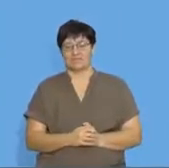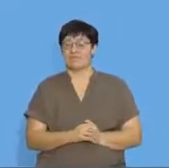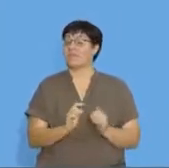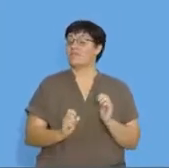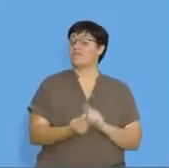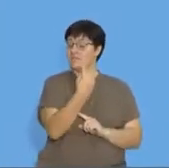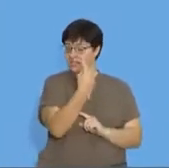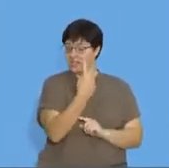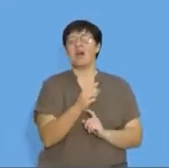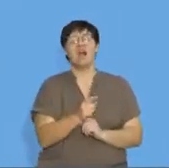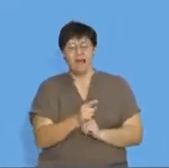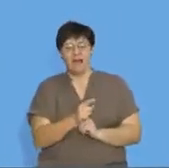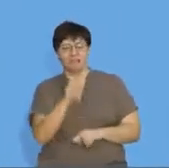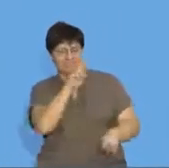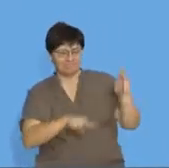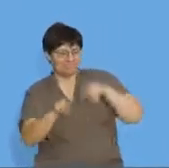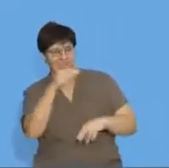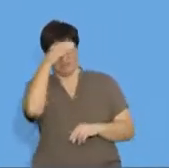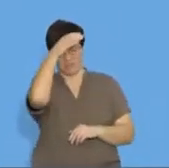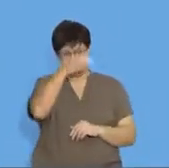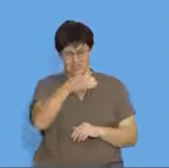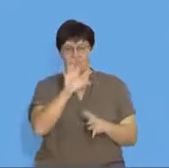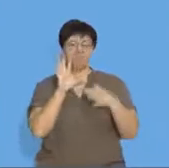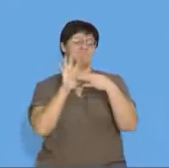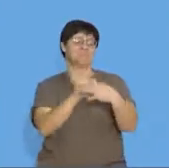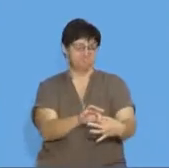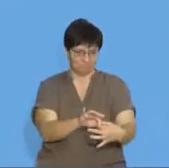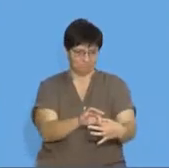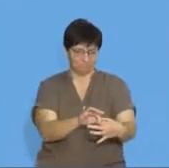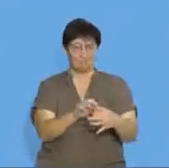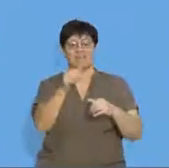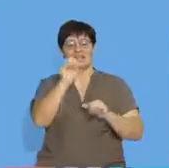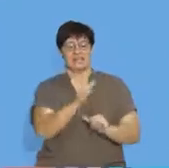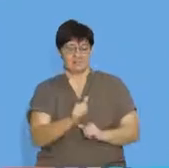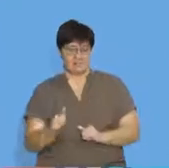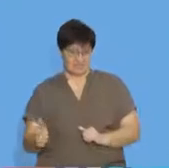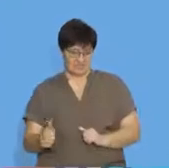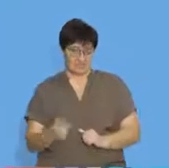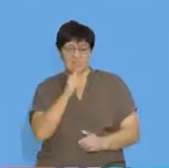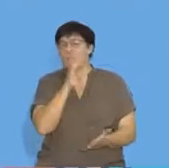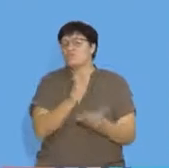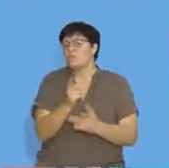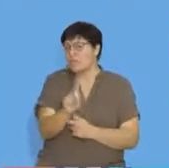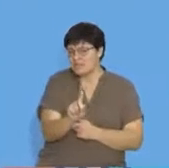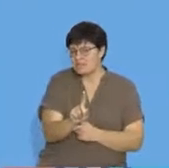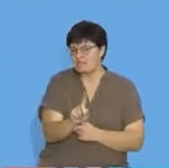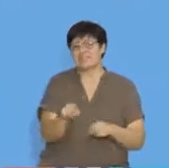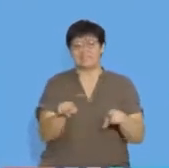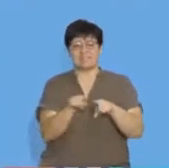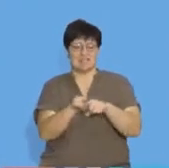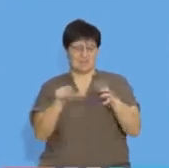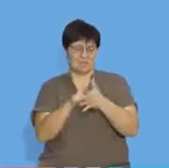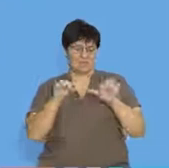Firstly, I'm going to do a bit of revision on concepts that are relevant to sequences, just to make sure that we're all on the same page.